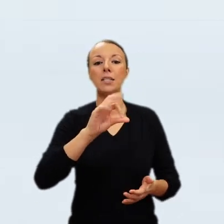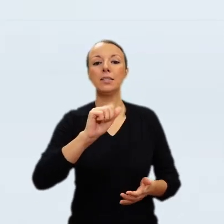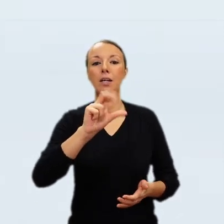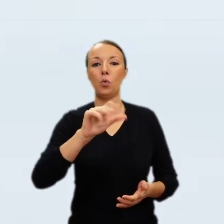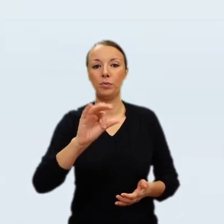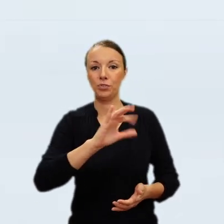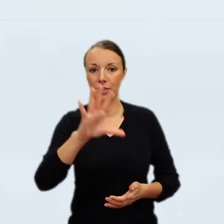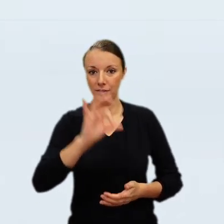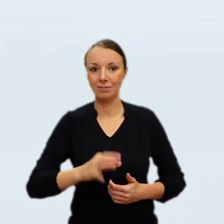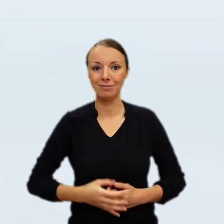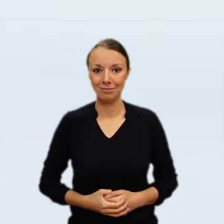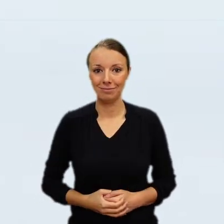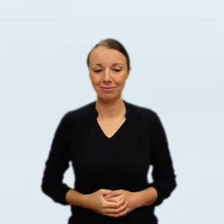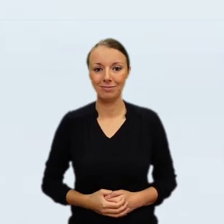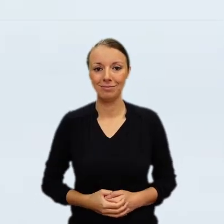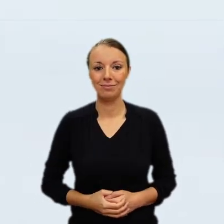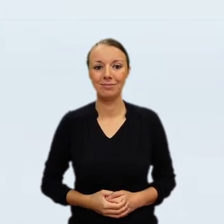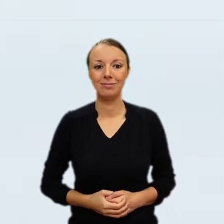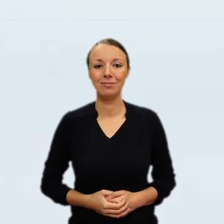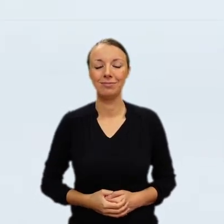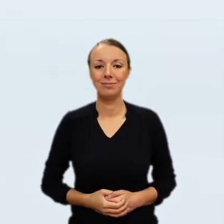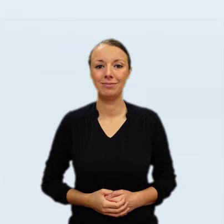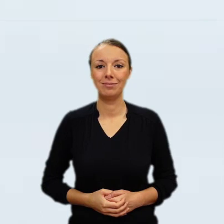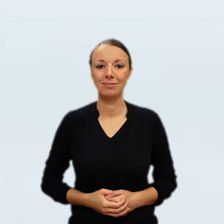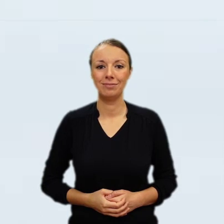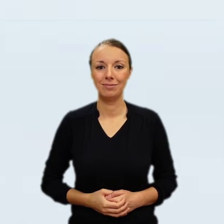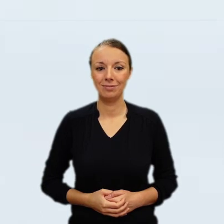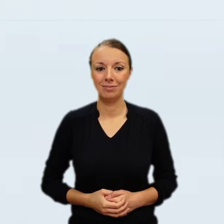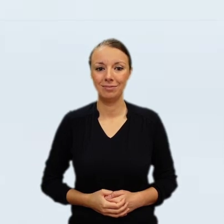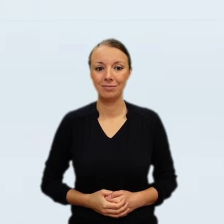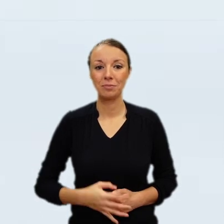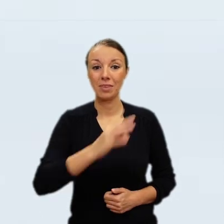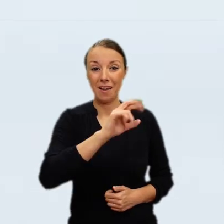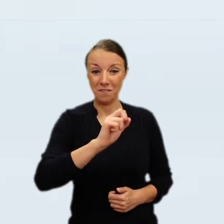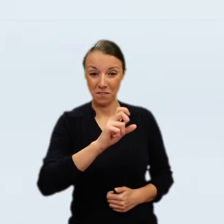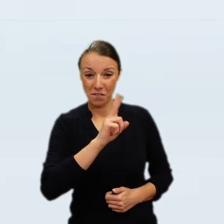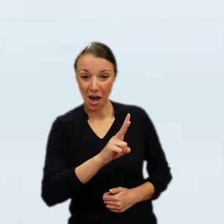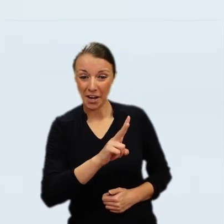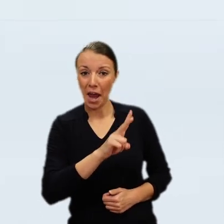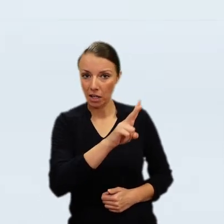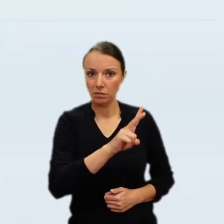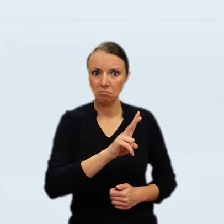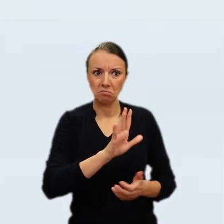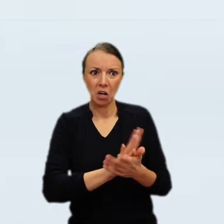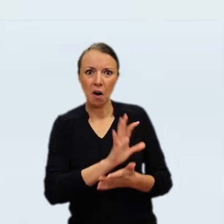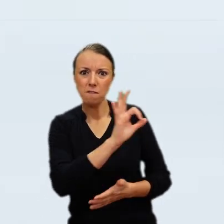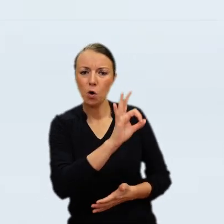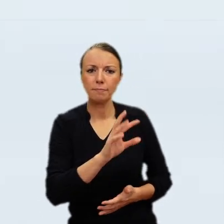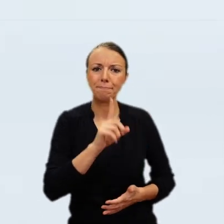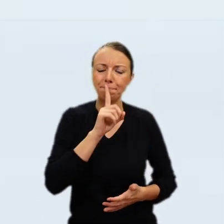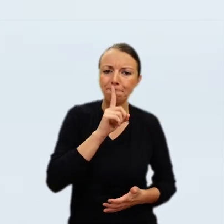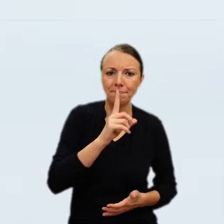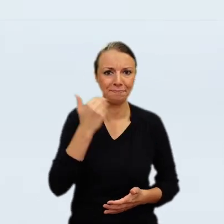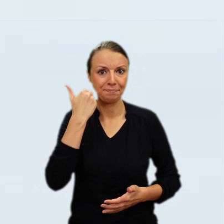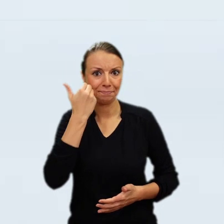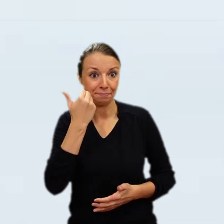painting in Poland but recommended to Frick its purchase. Frick immediately responded, purchase, but try